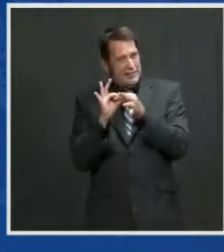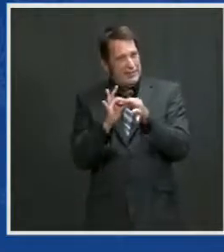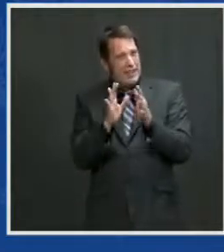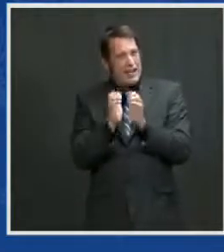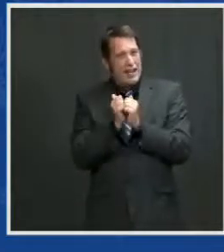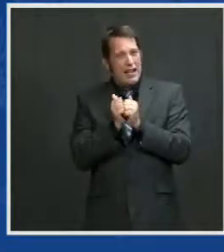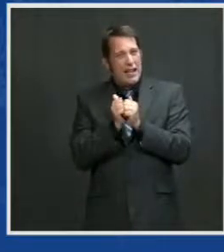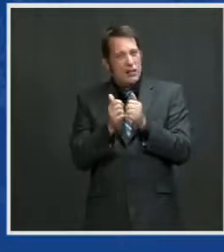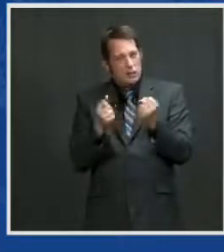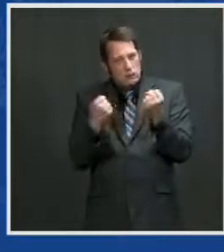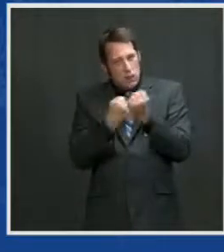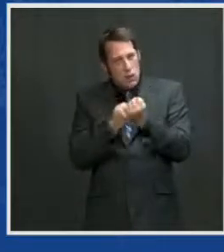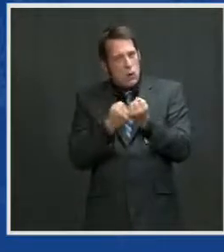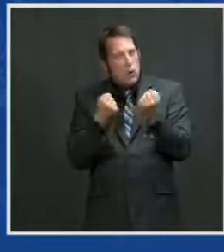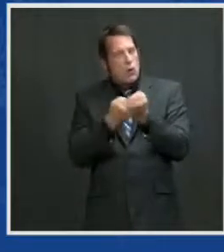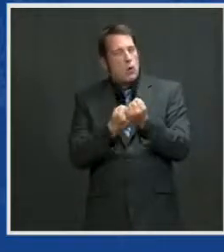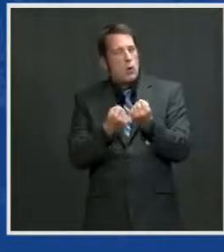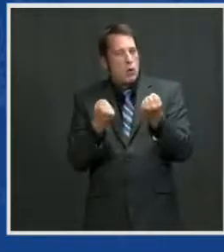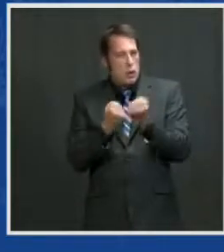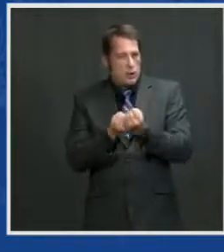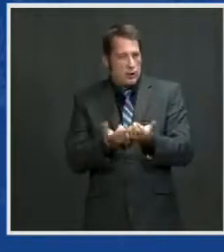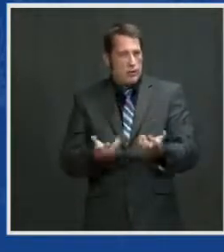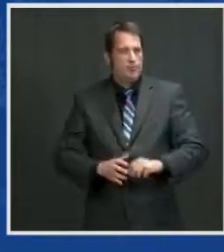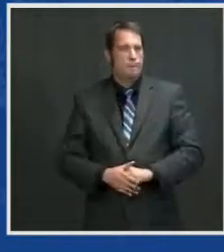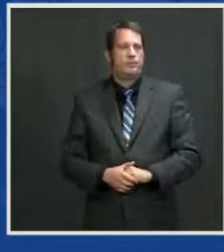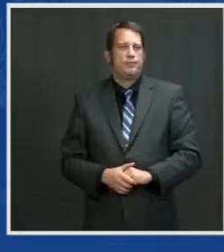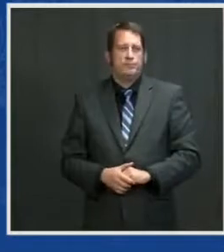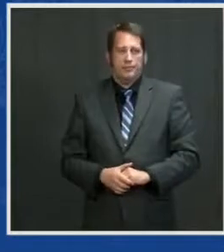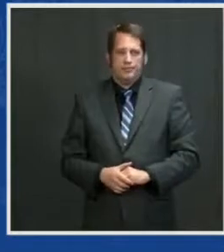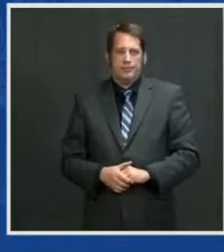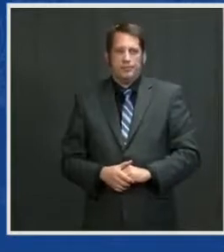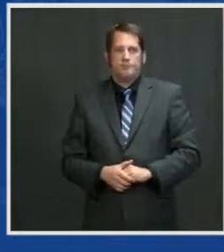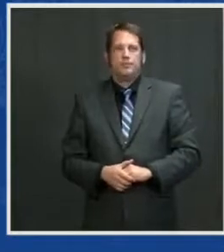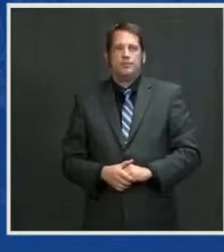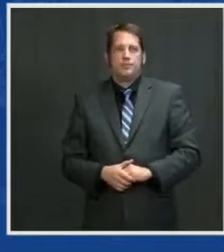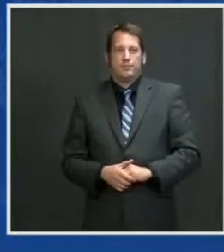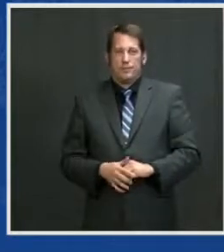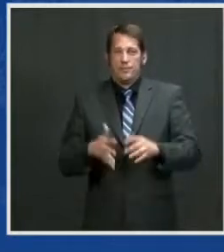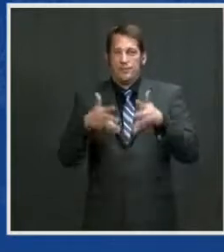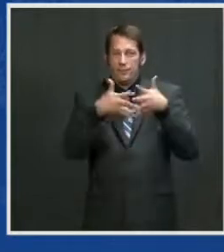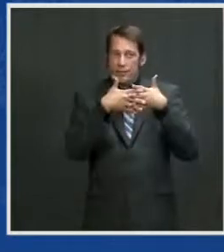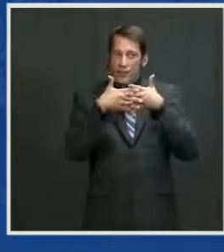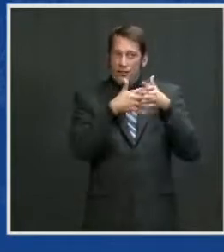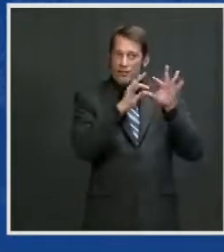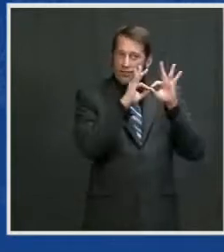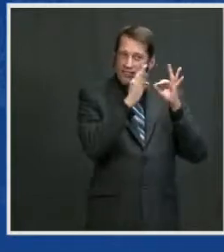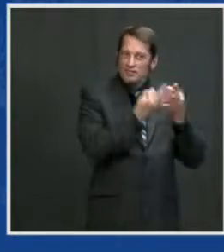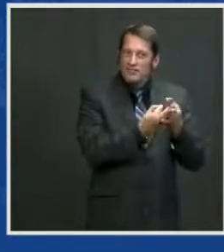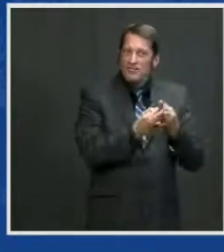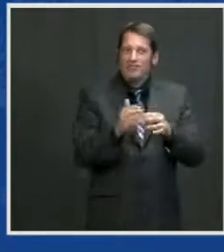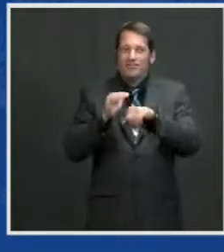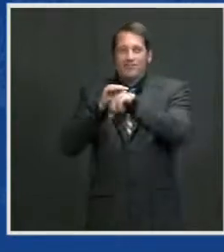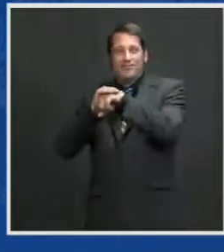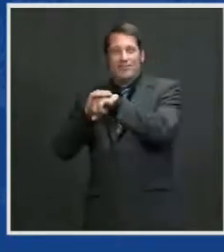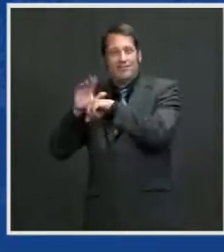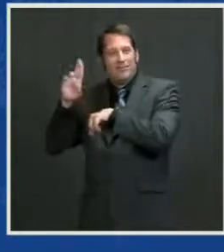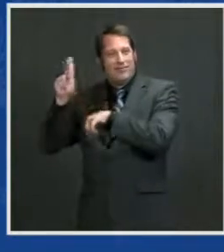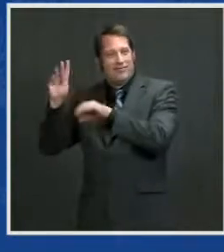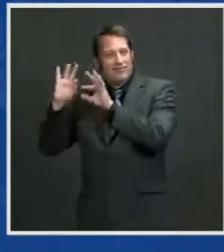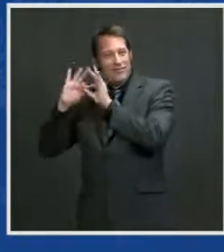in the UK, U.S. forces and families, 20,000 strong are not only warriors,